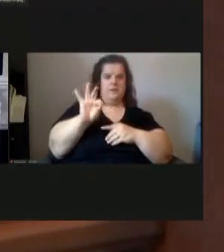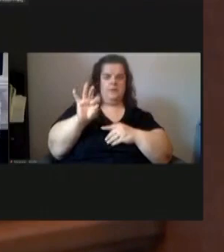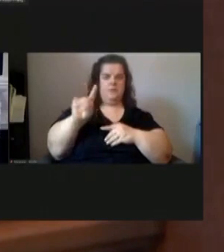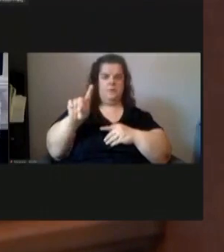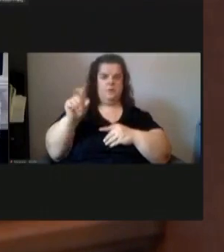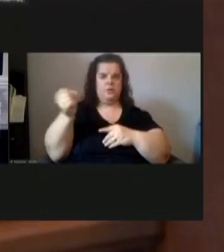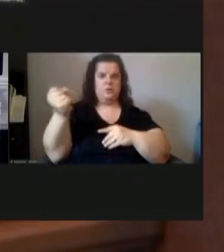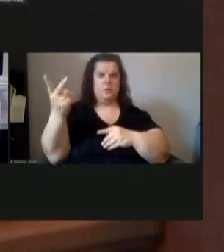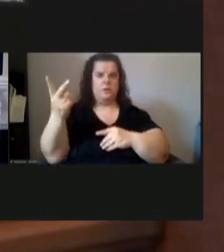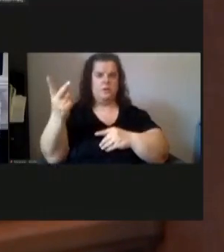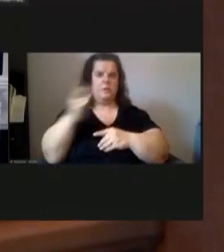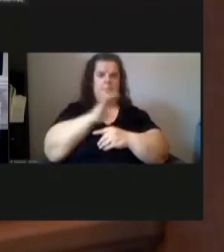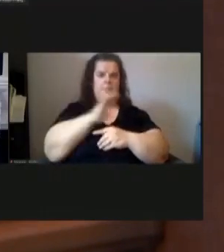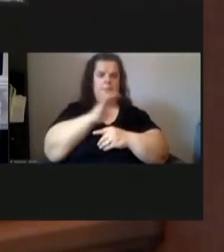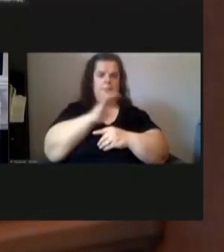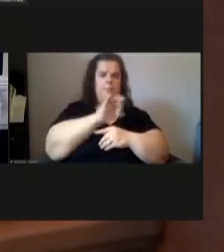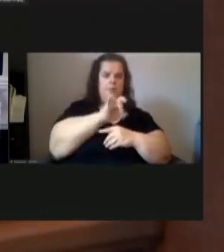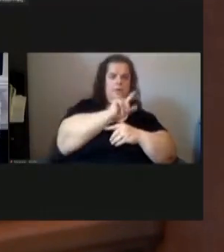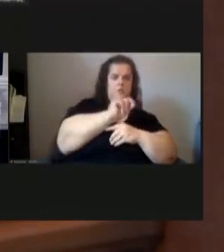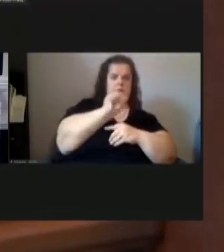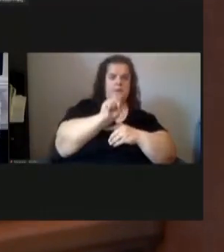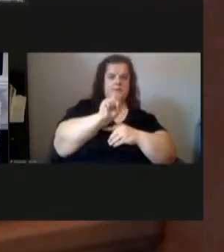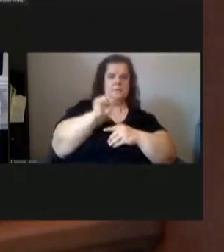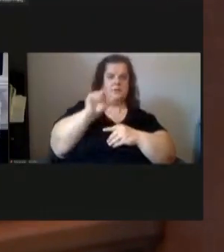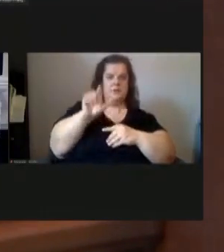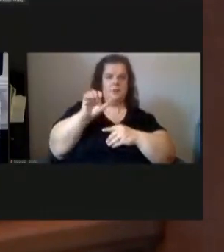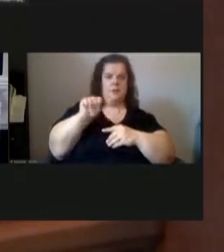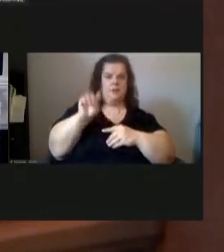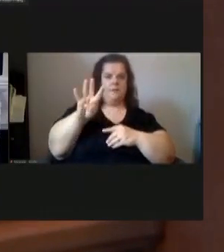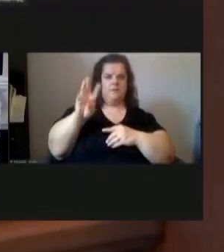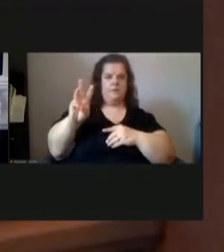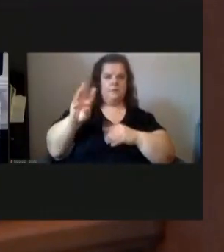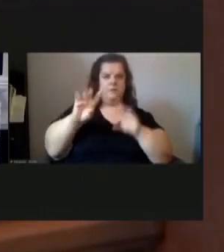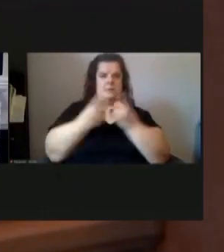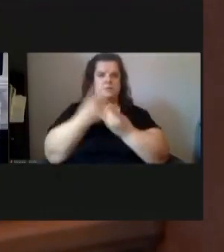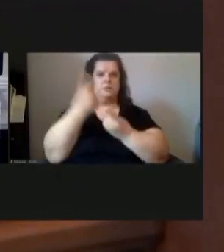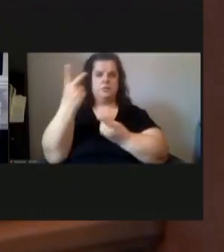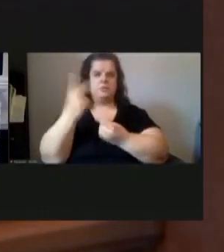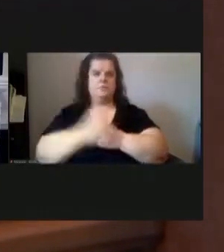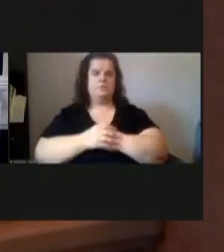112 and block 20 s lot 46 council district number two